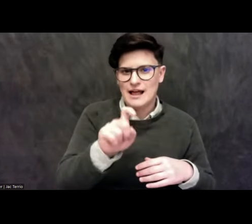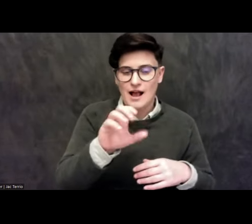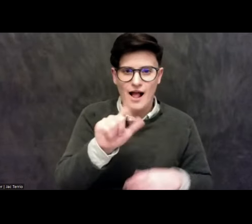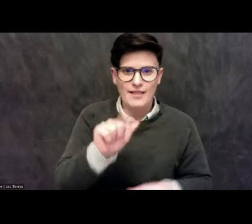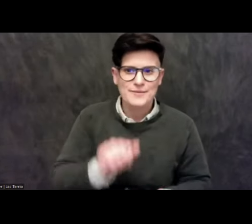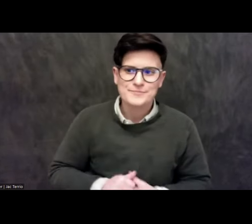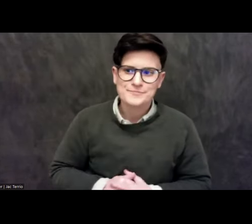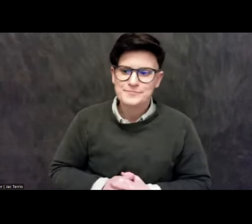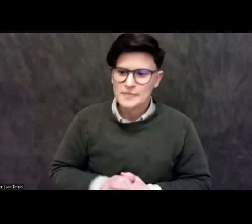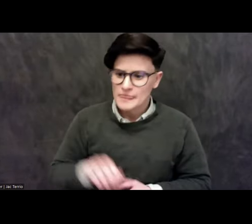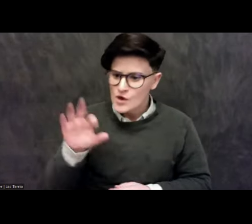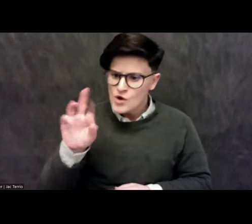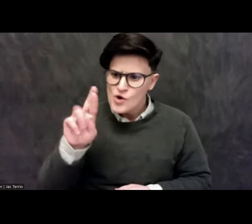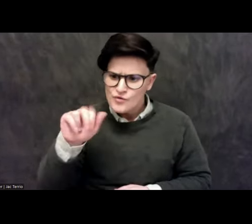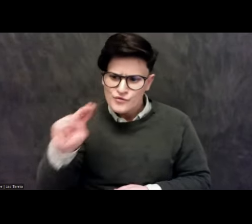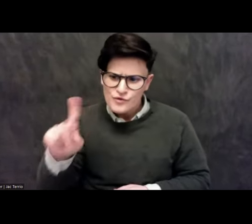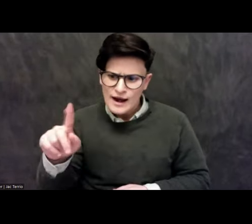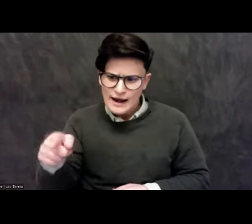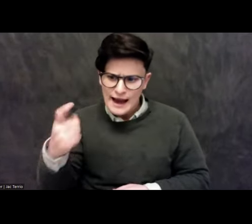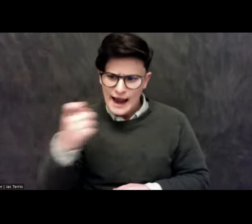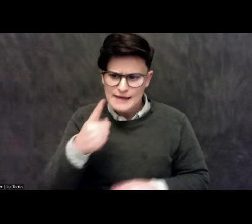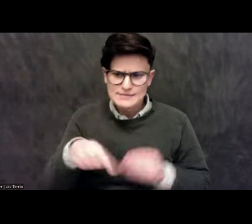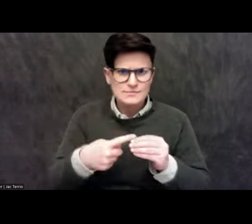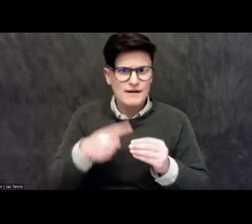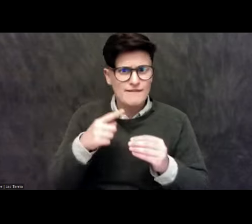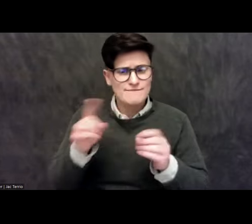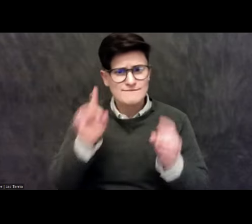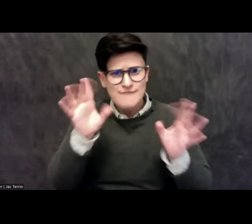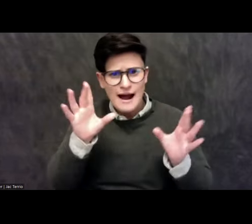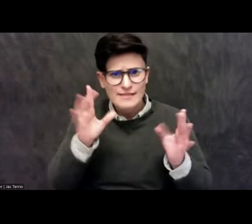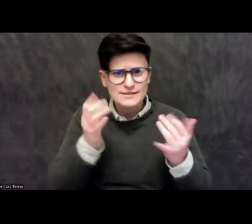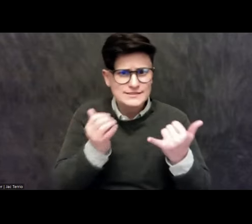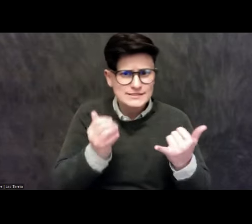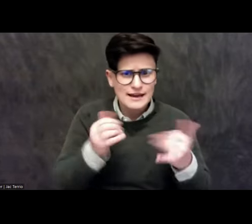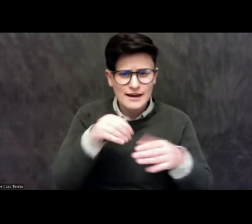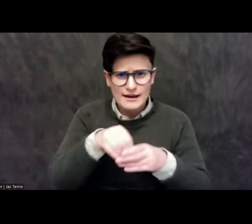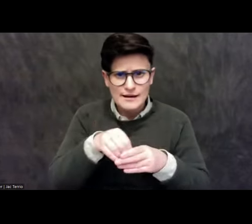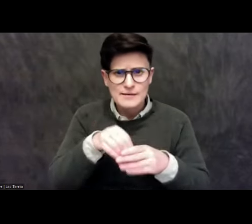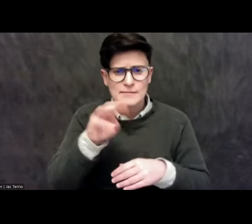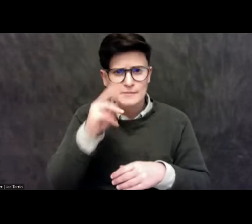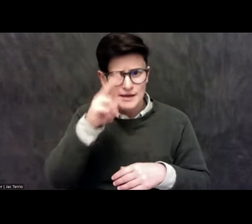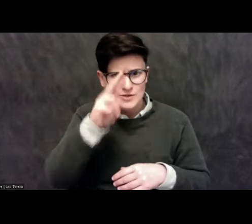Frank asks about just the violence today in Mexico, and how is that affecting archaeologists?